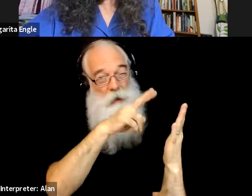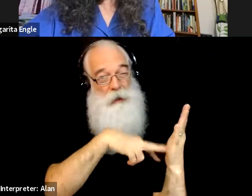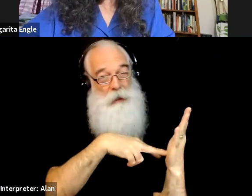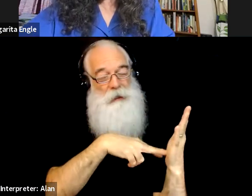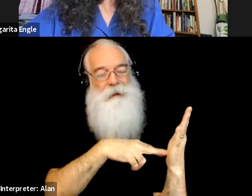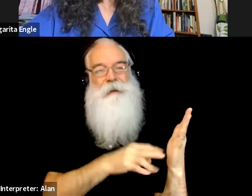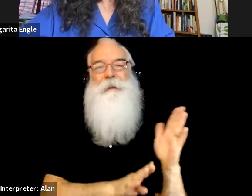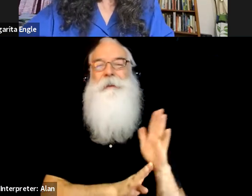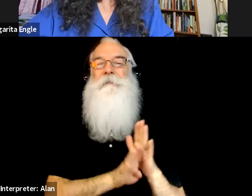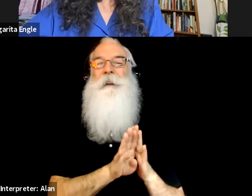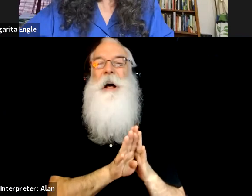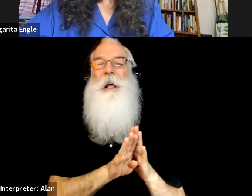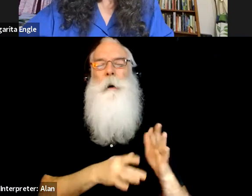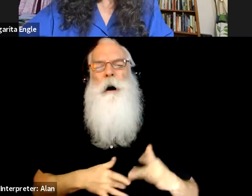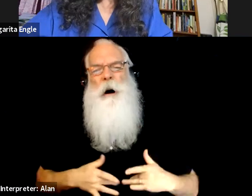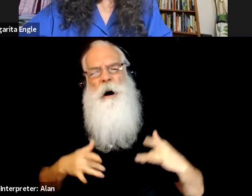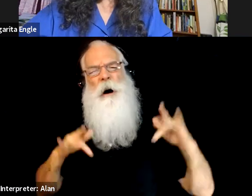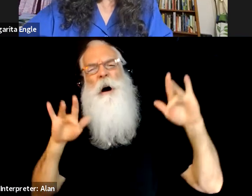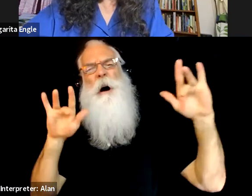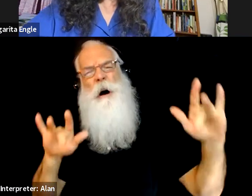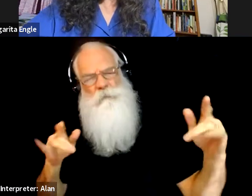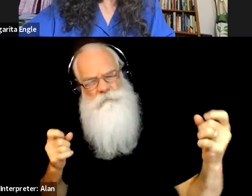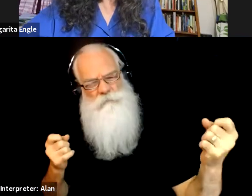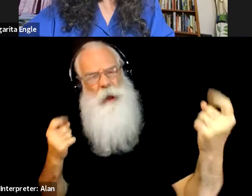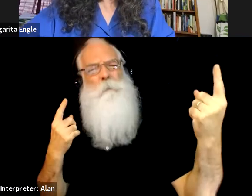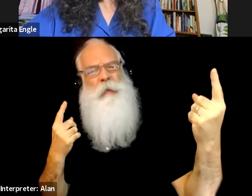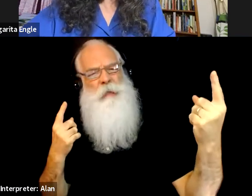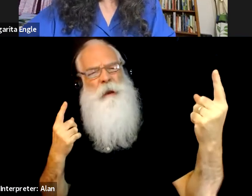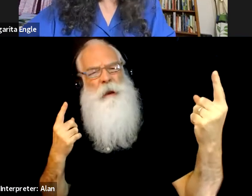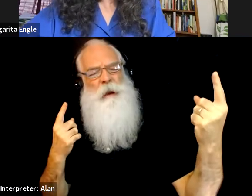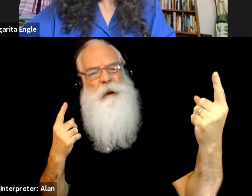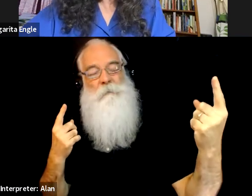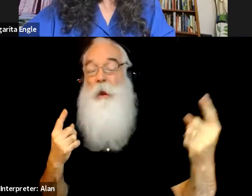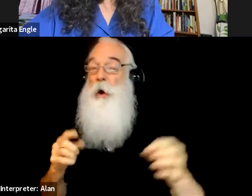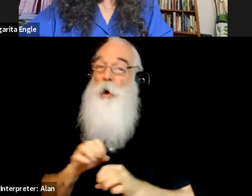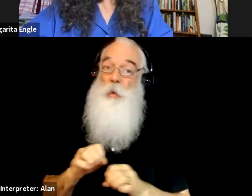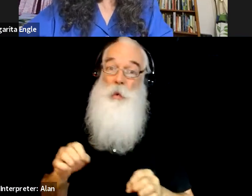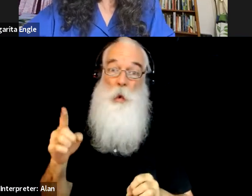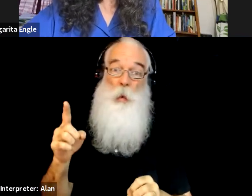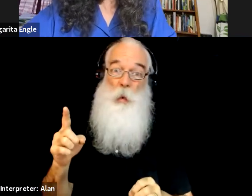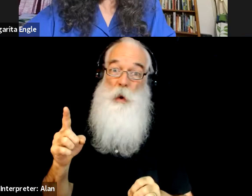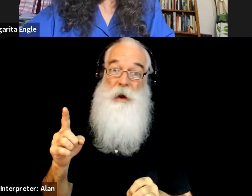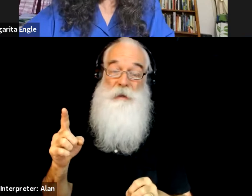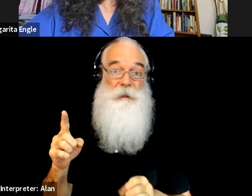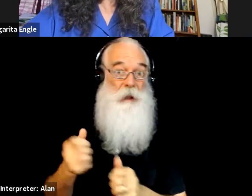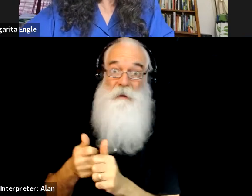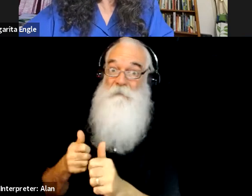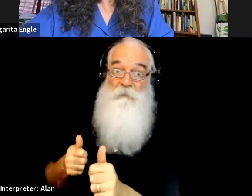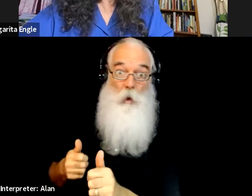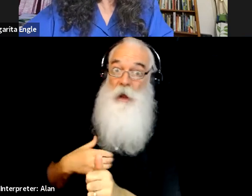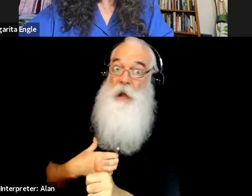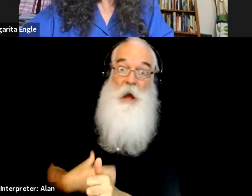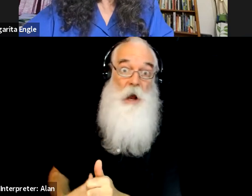it with that. Nobody is immune to hunger, but everybody finds love everywhere.